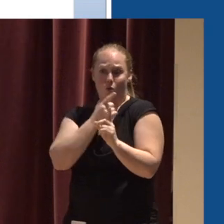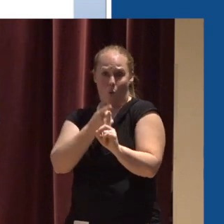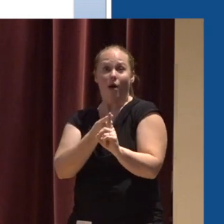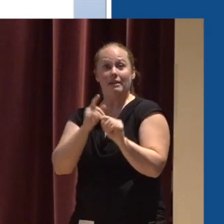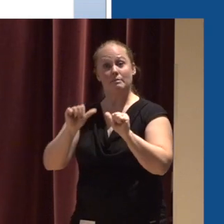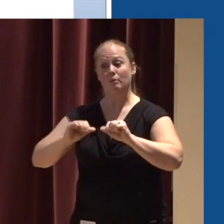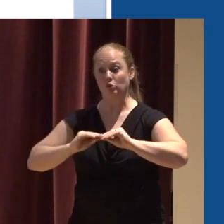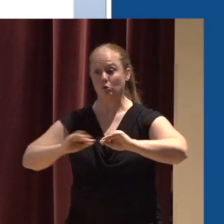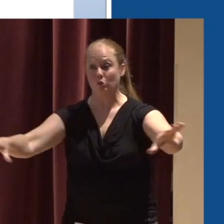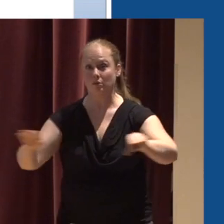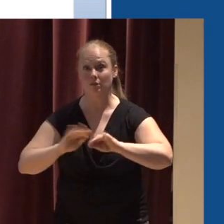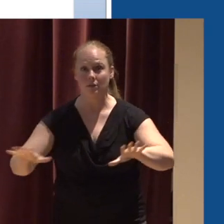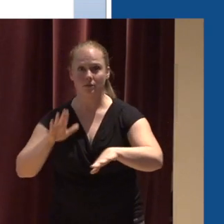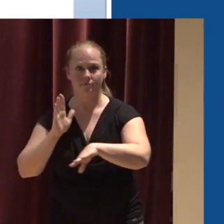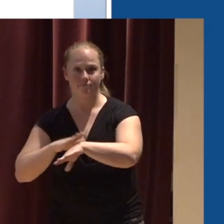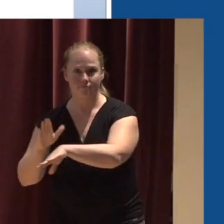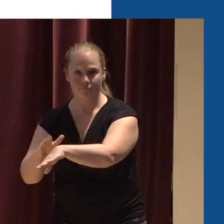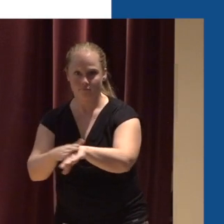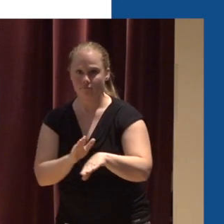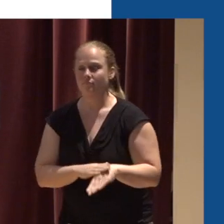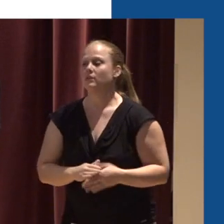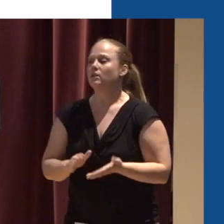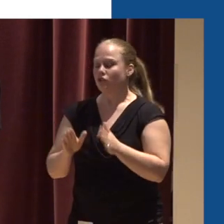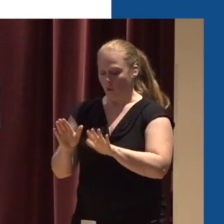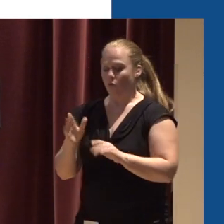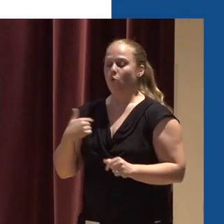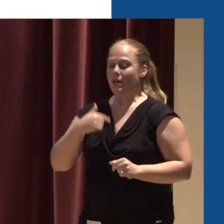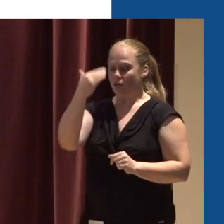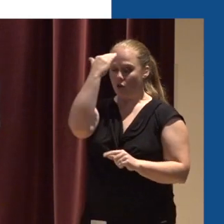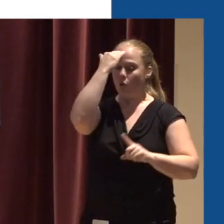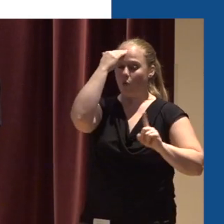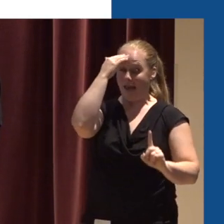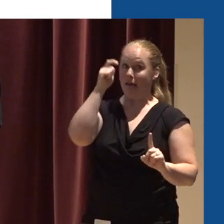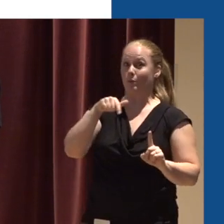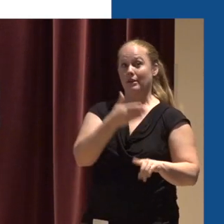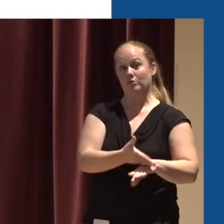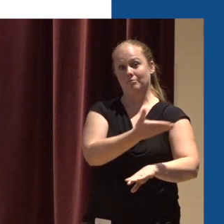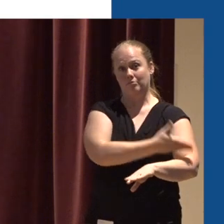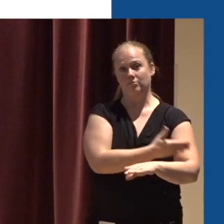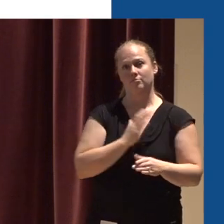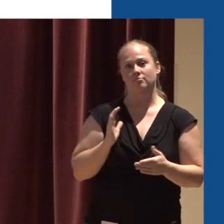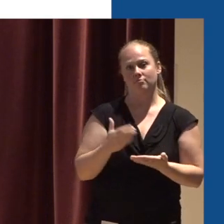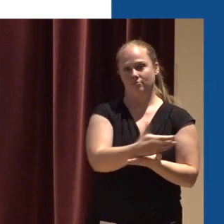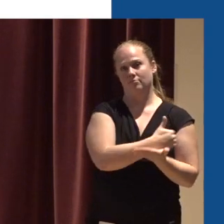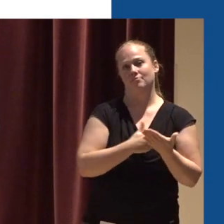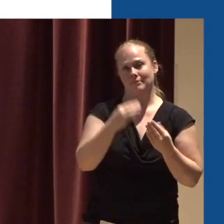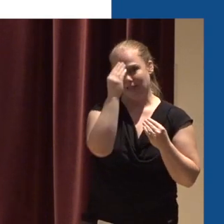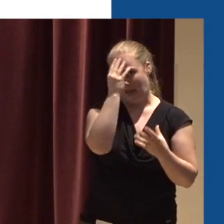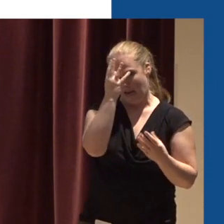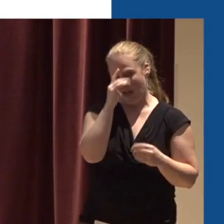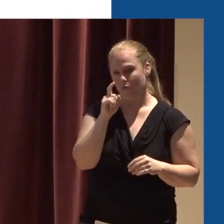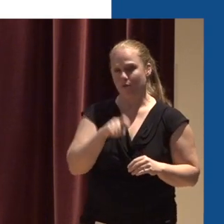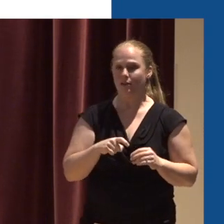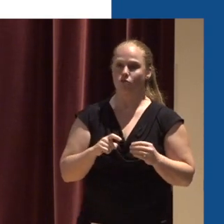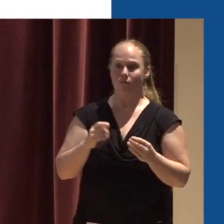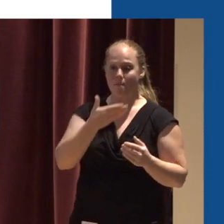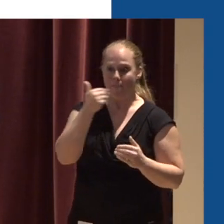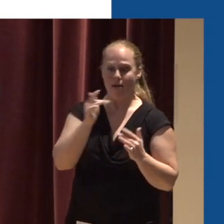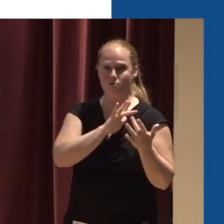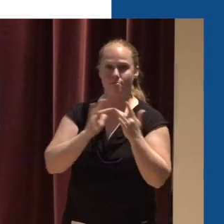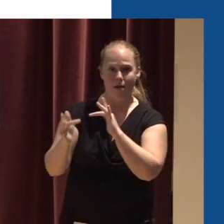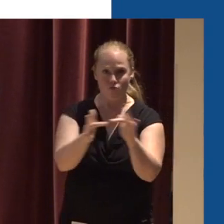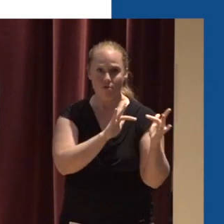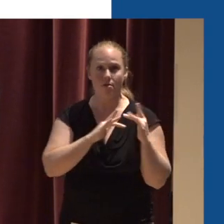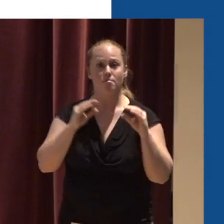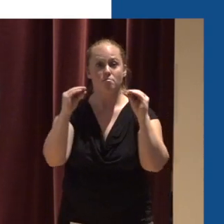So as far as the design of the flood warning system We knew that we wanted to improve data collection We needed to increase our network of stream and